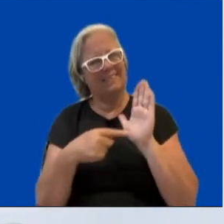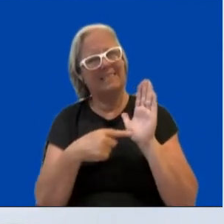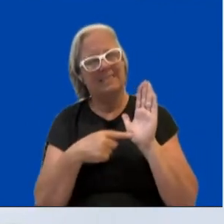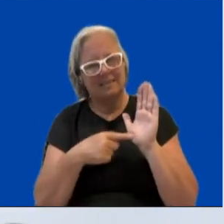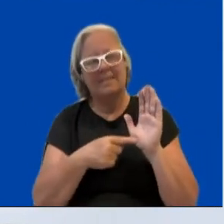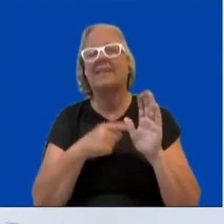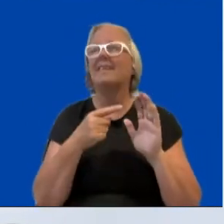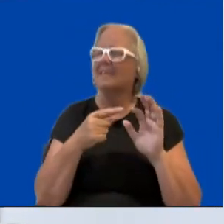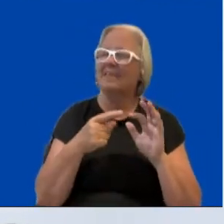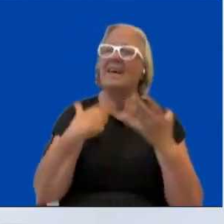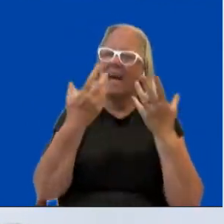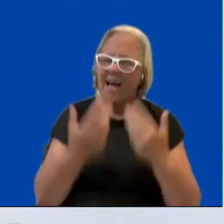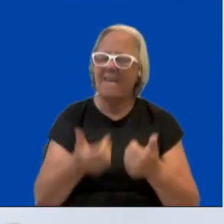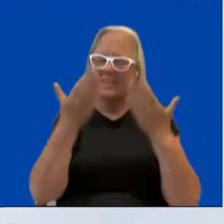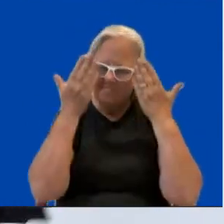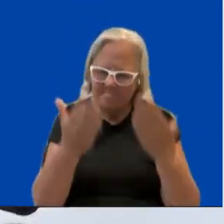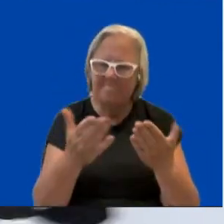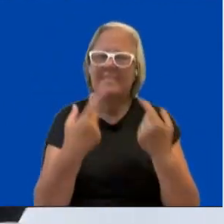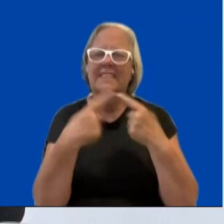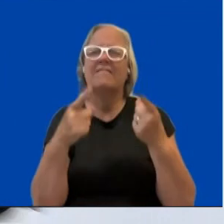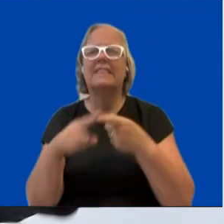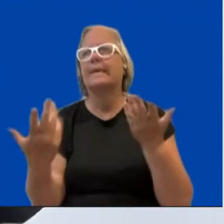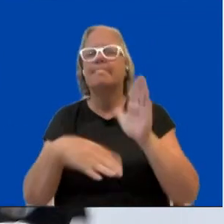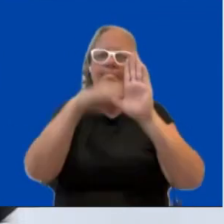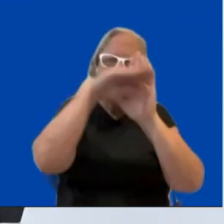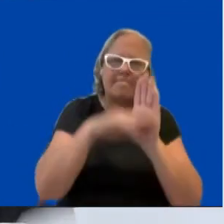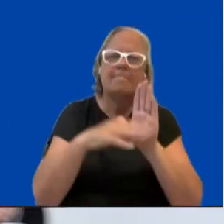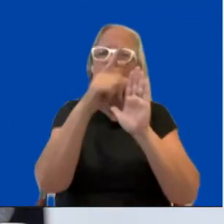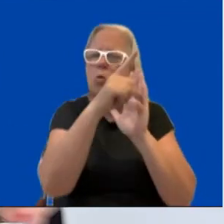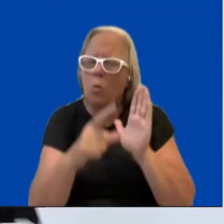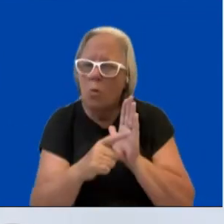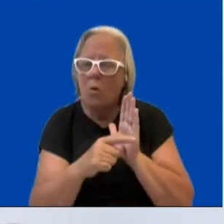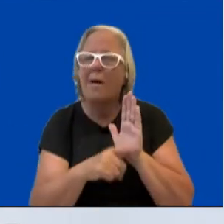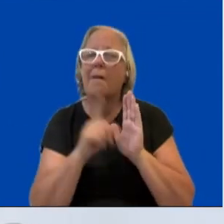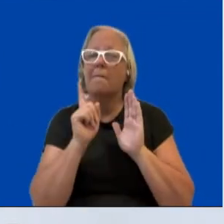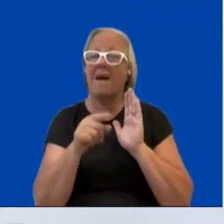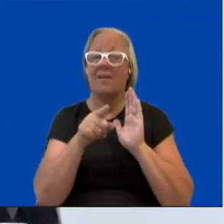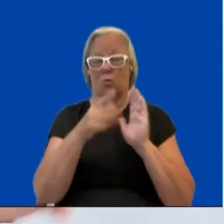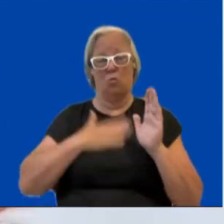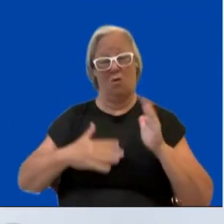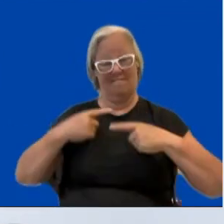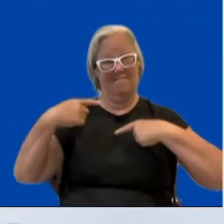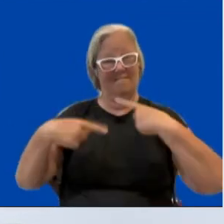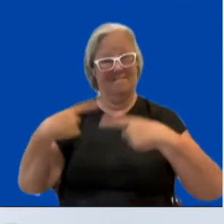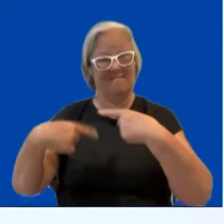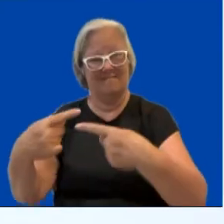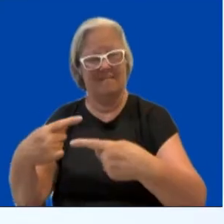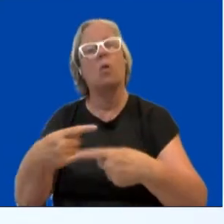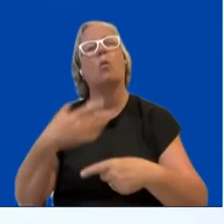legislations. But why is it important that in their implementation, they do it in an inclusive way?